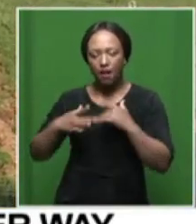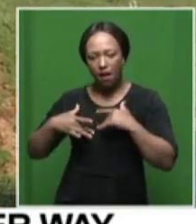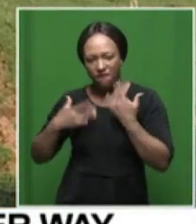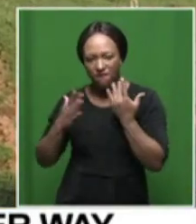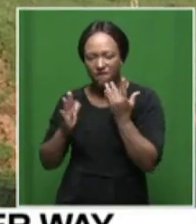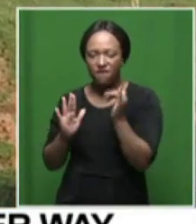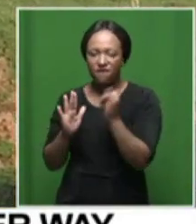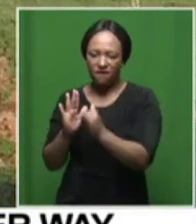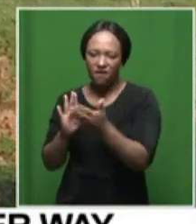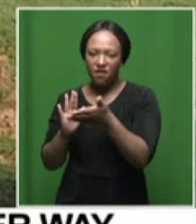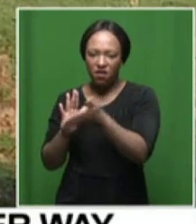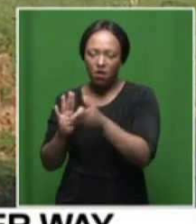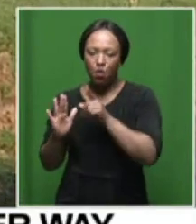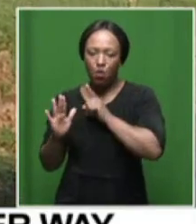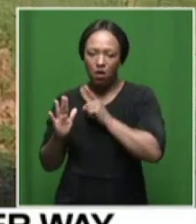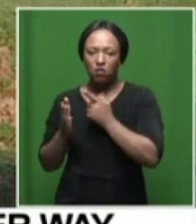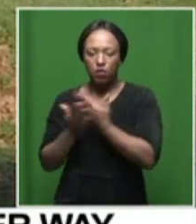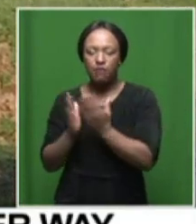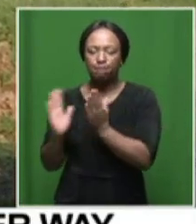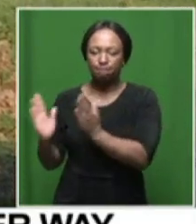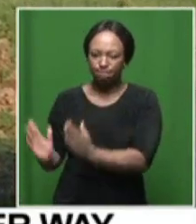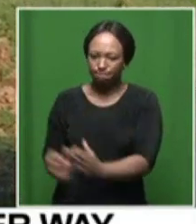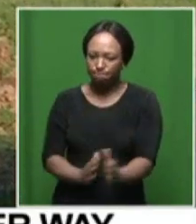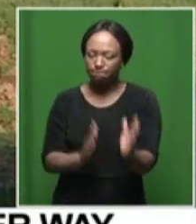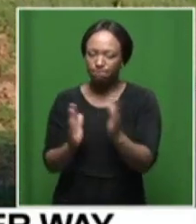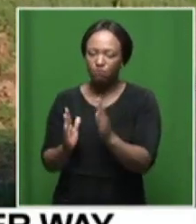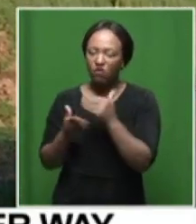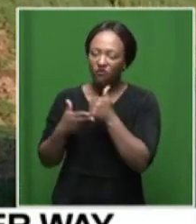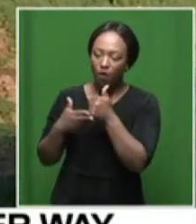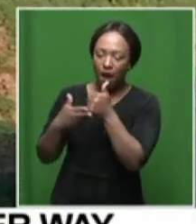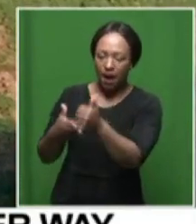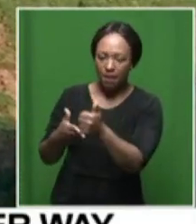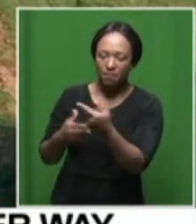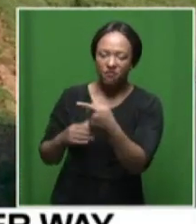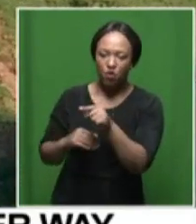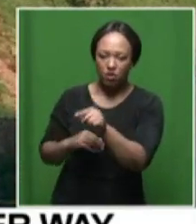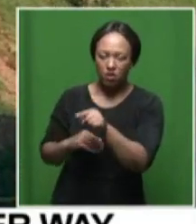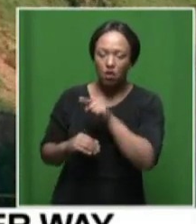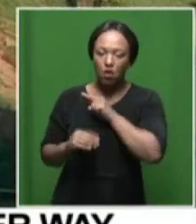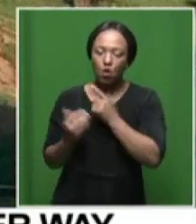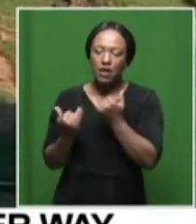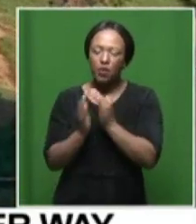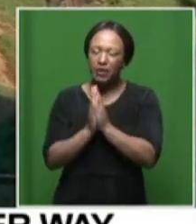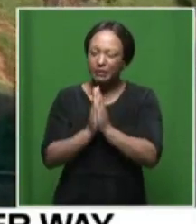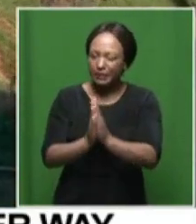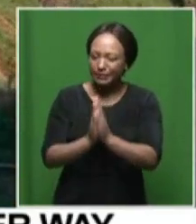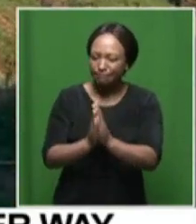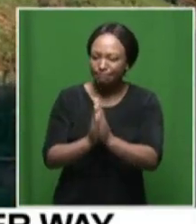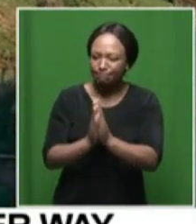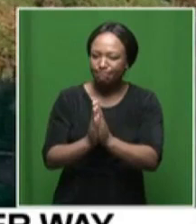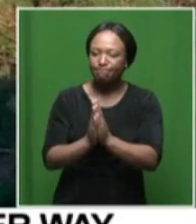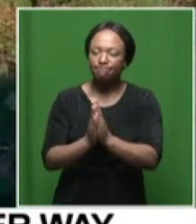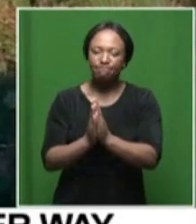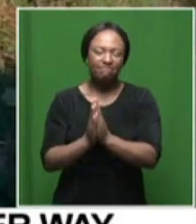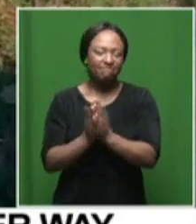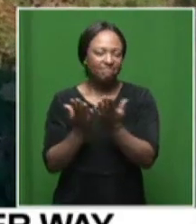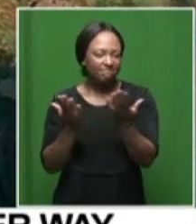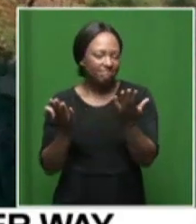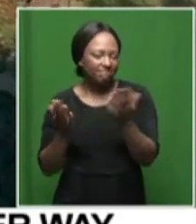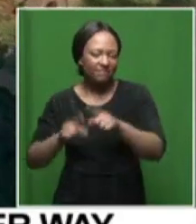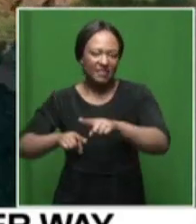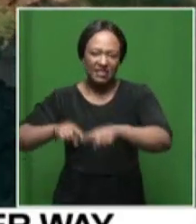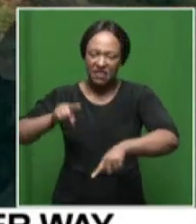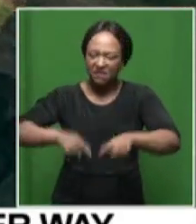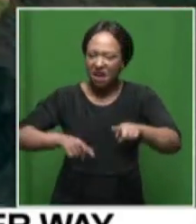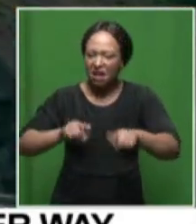meantime so that we can be able to organize any form of assistance from them as we are currently appealing uh we're appealing to different uh